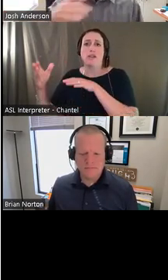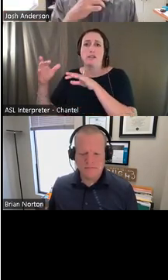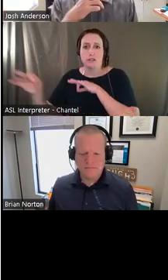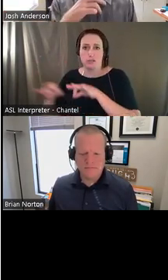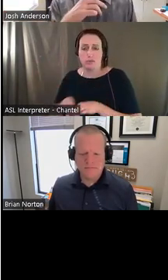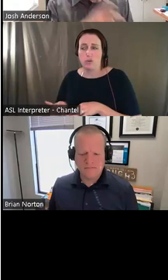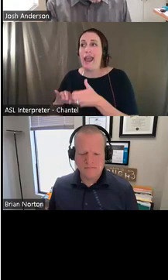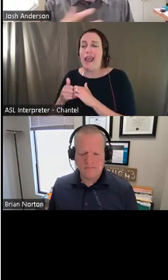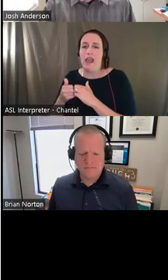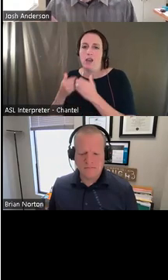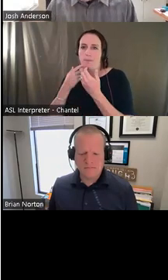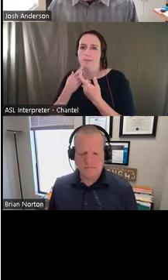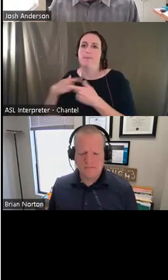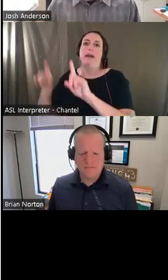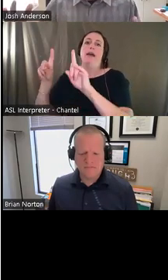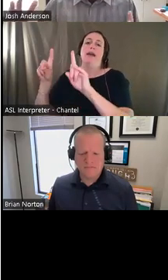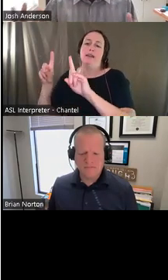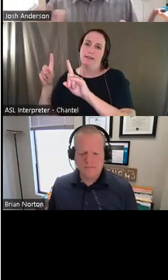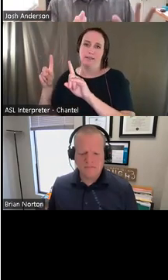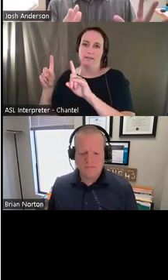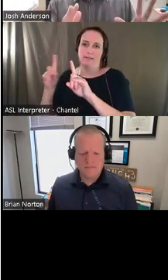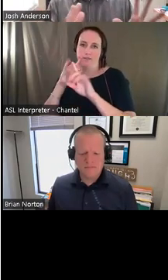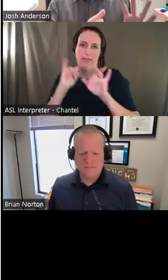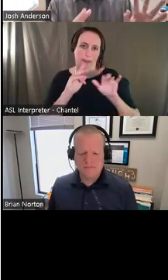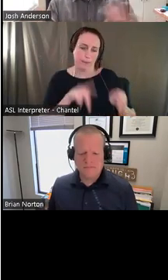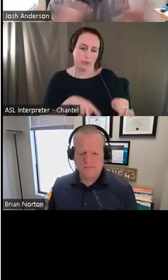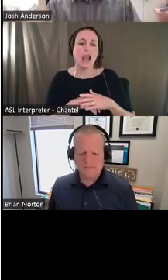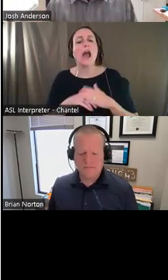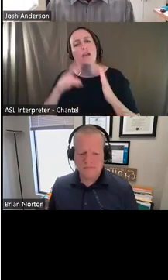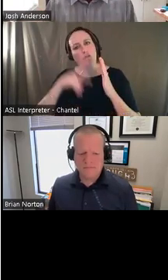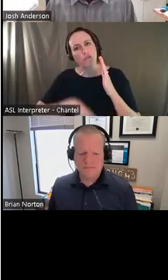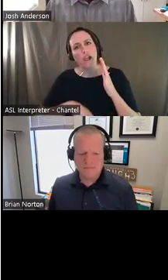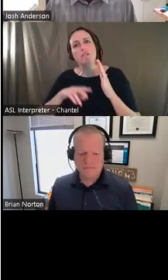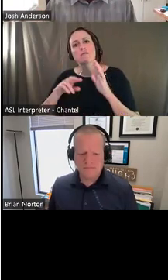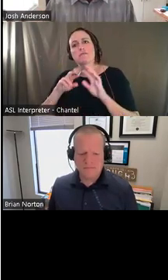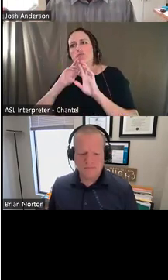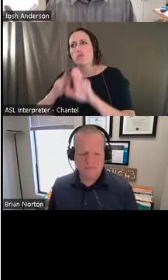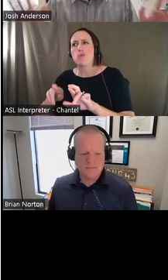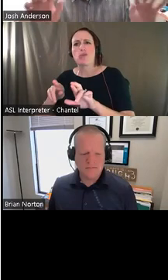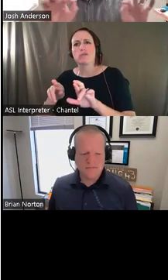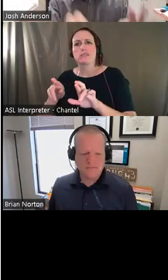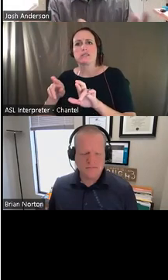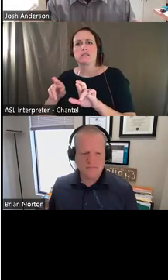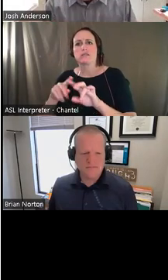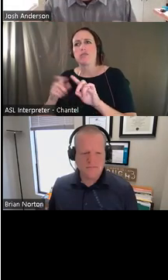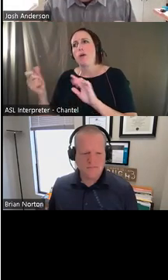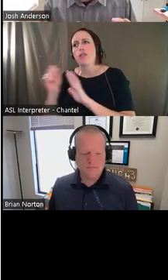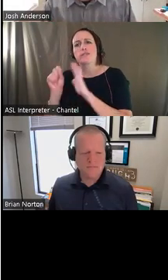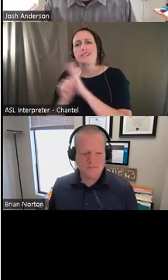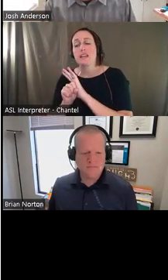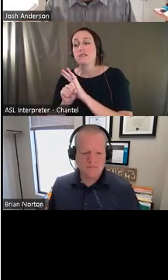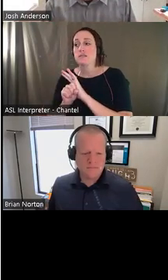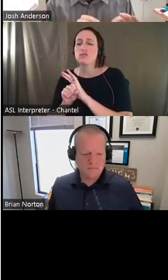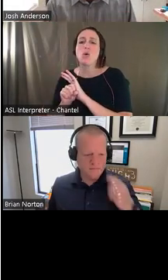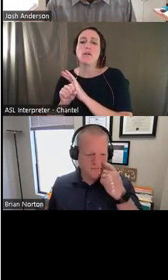programs across the state, the nation, and they all are written completely differently in format, but they all do that last part